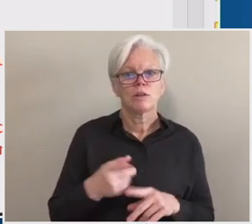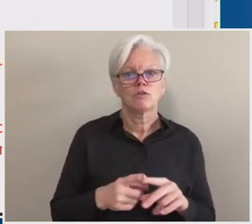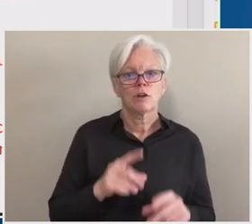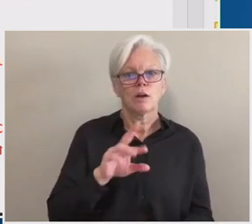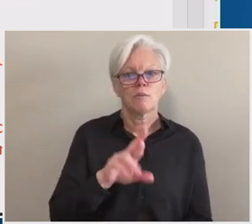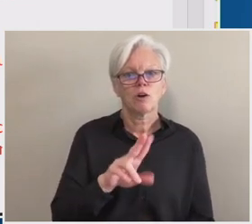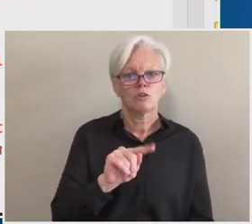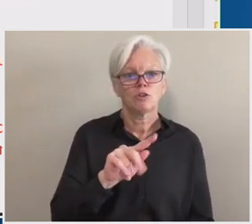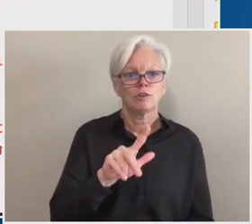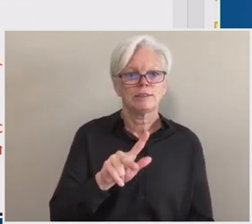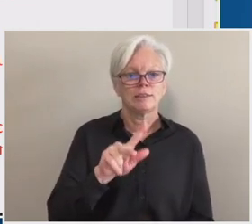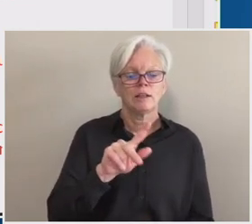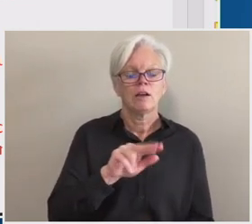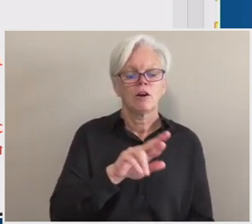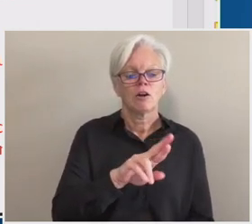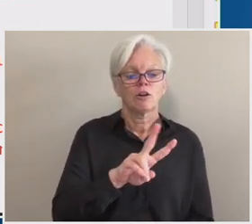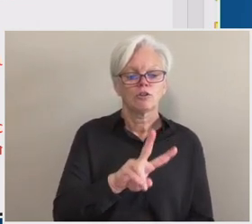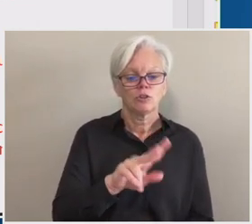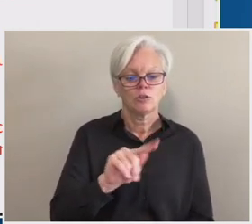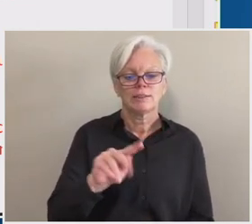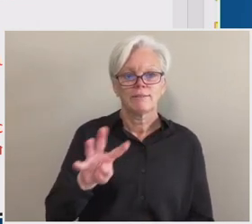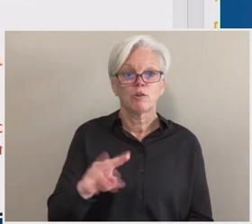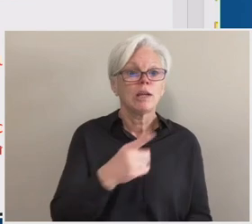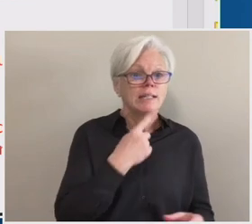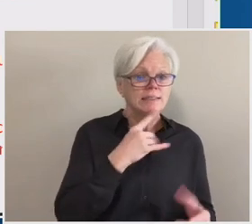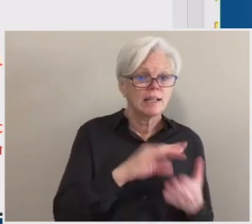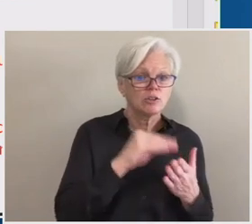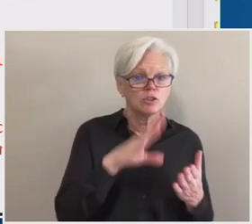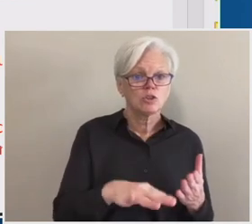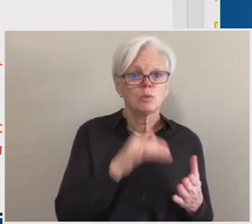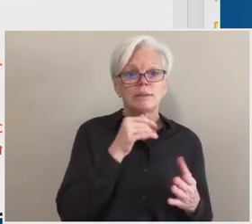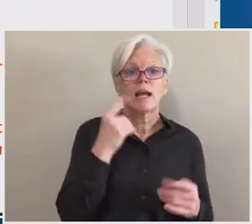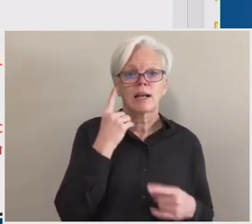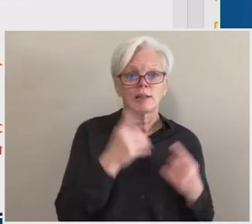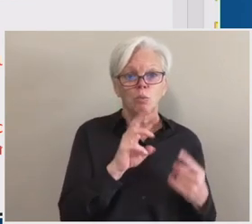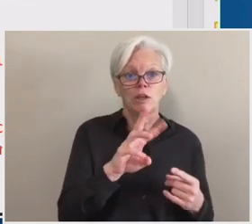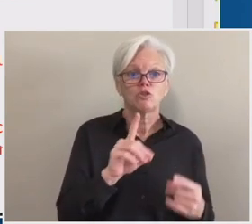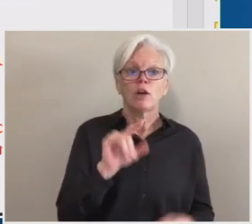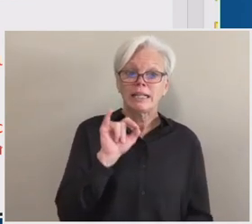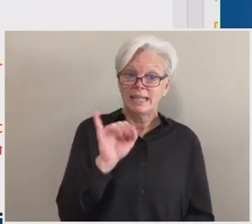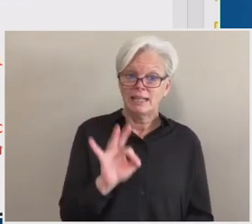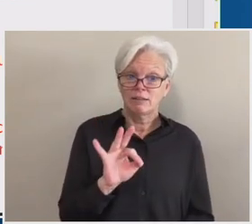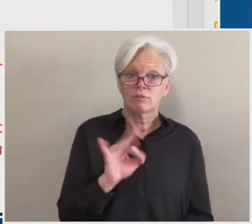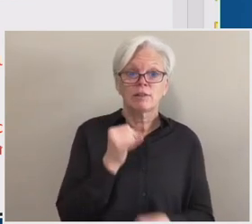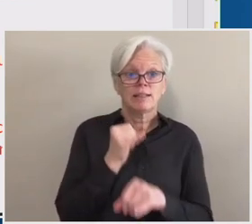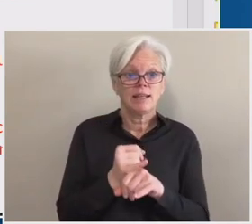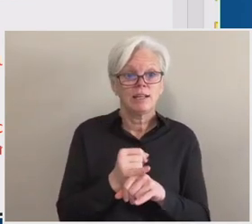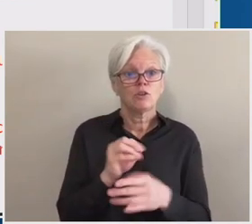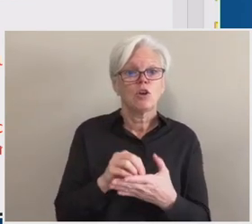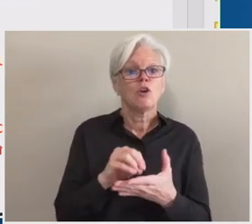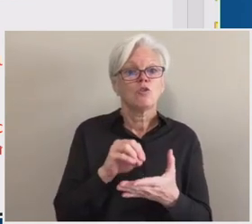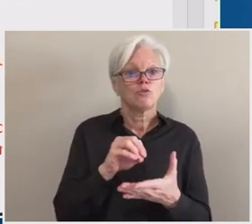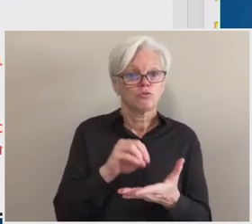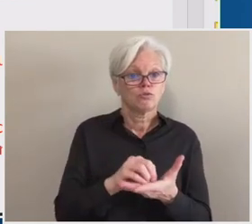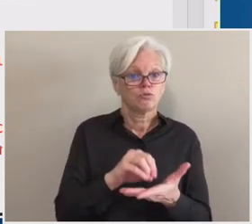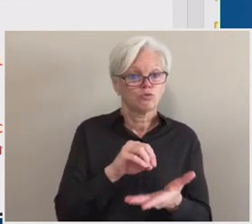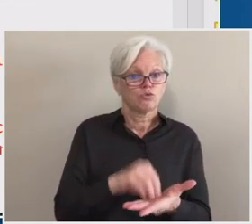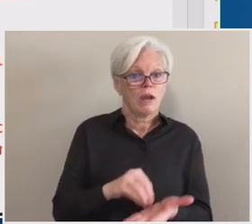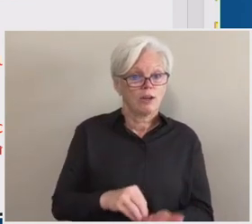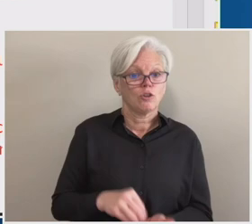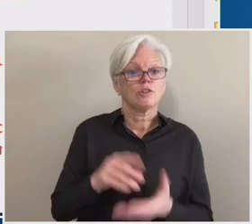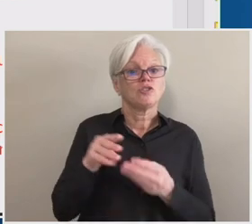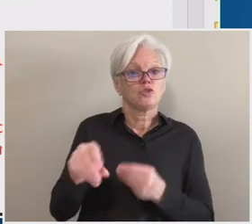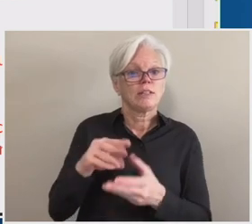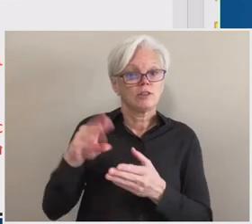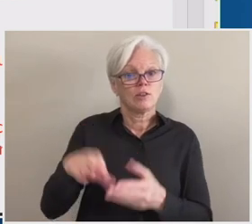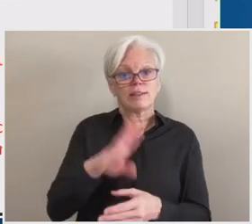IV process, and it says, a student is not considered to have withdrawn if the institution's records treat the student as having never attended courses for that